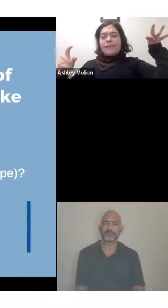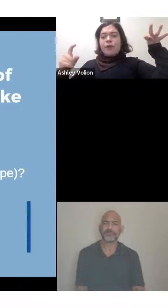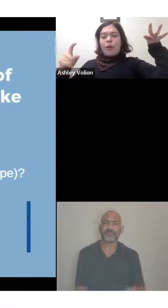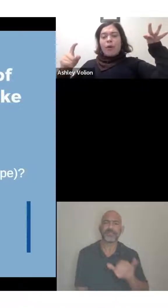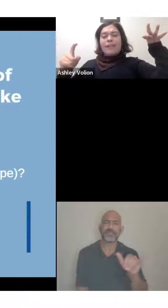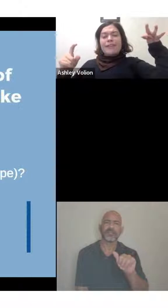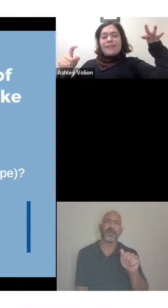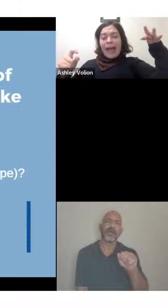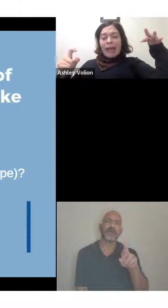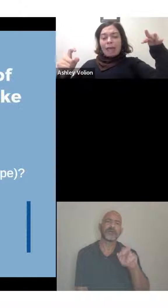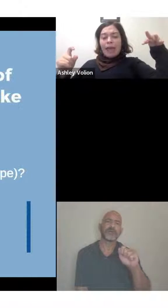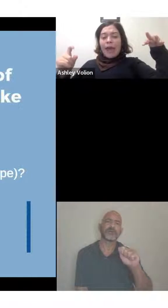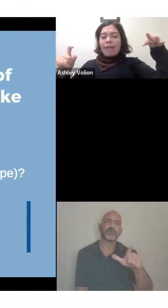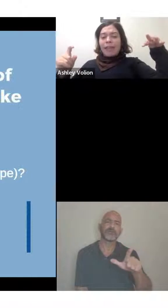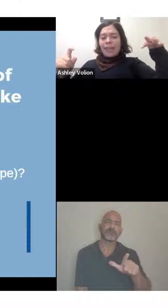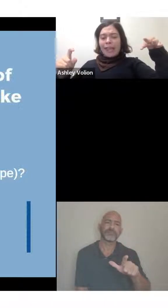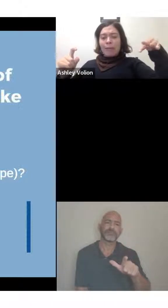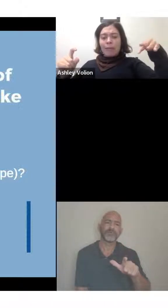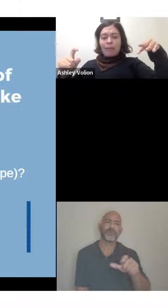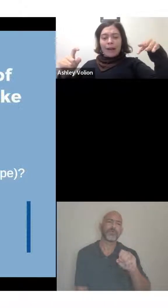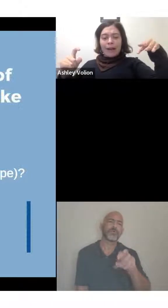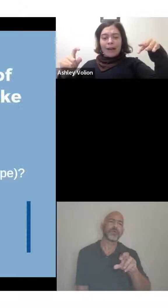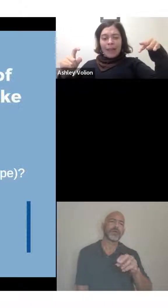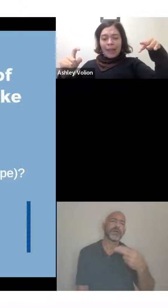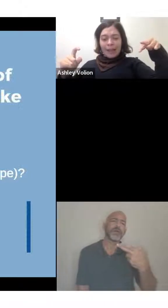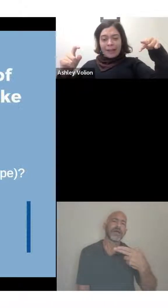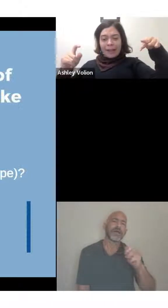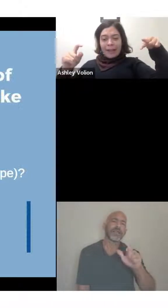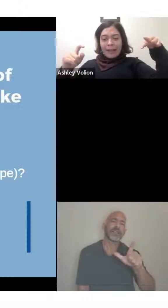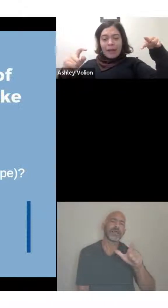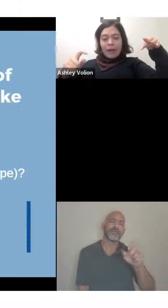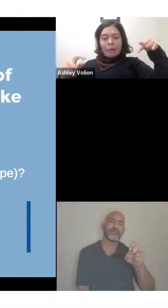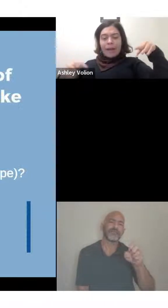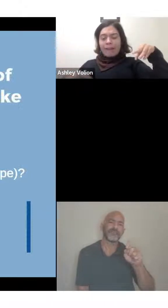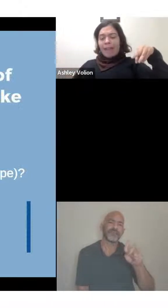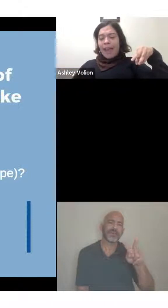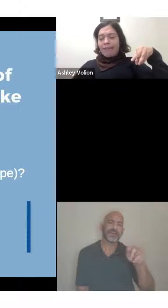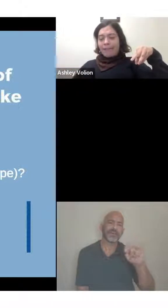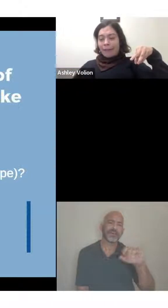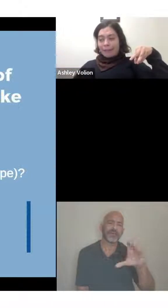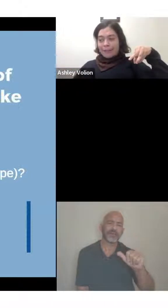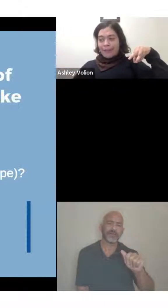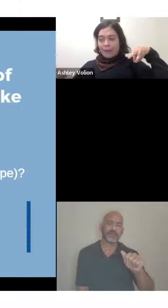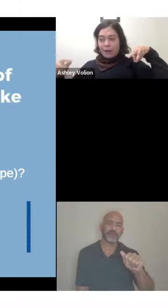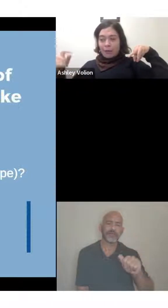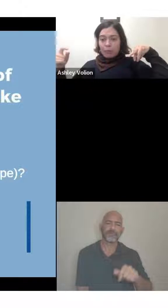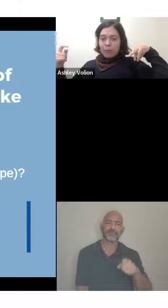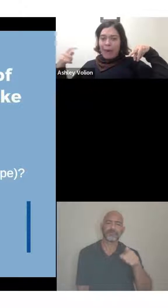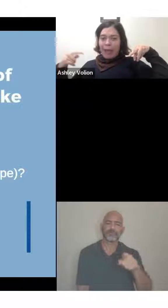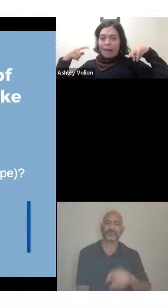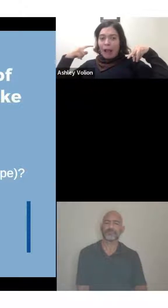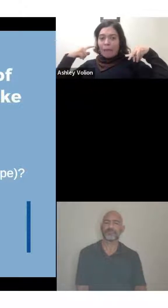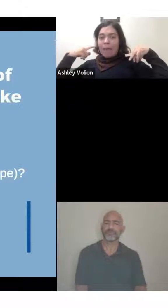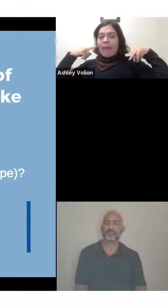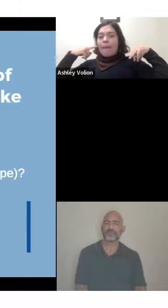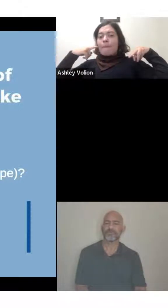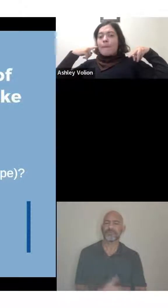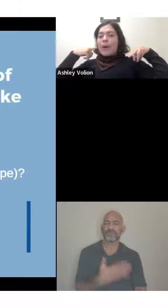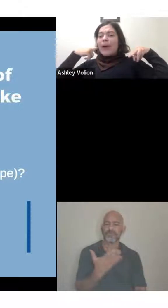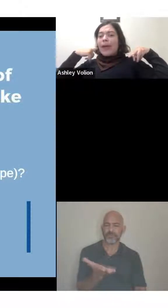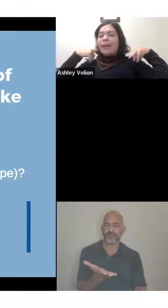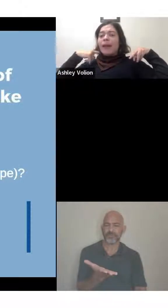So on this slide, we have a keyboard and a pair of headphones on a blue background.